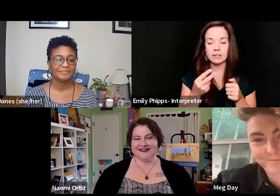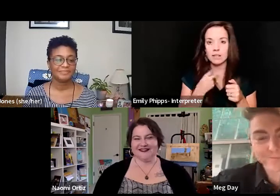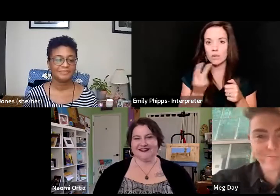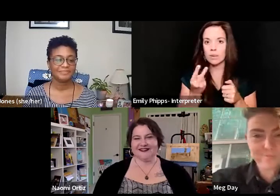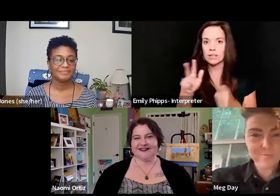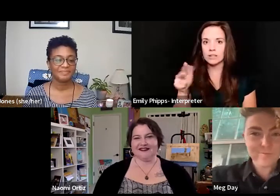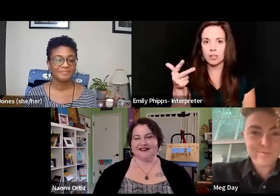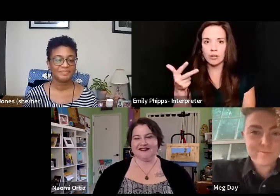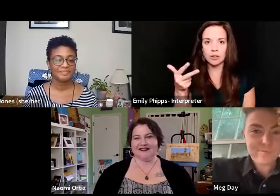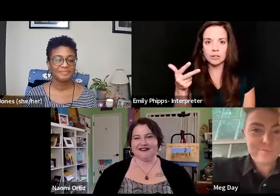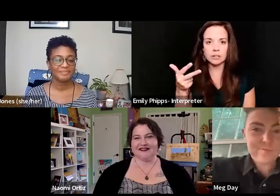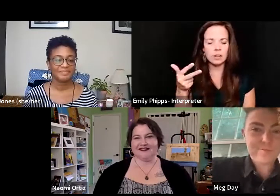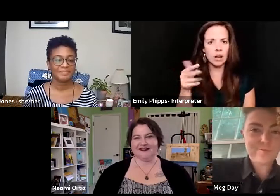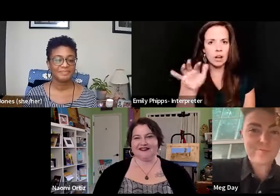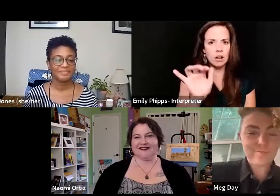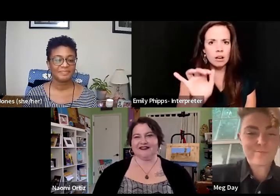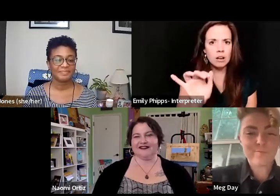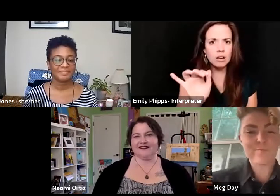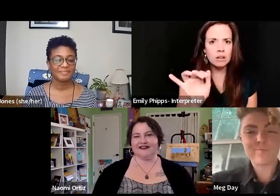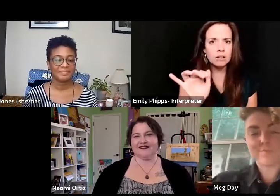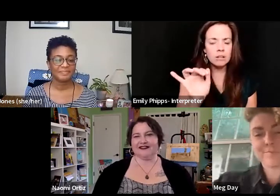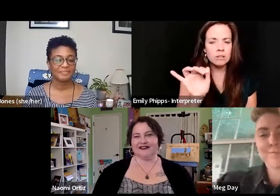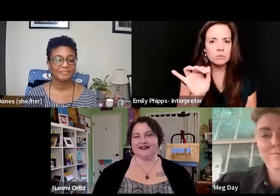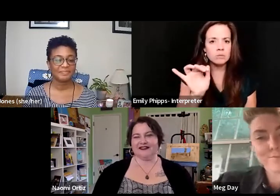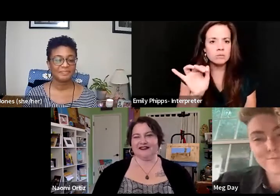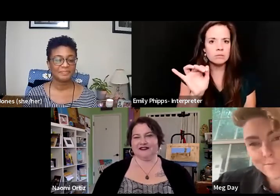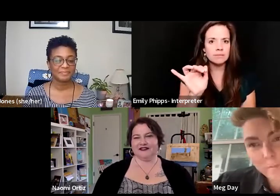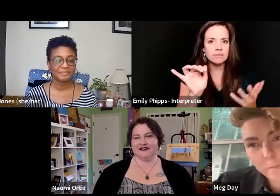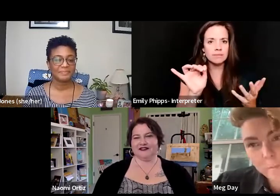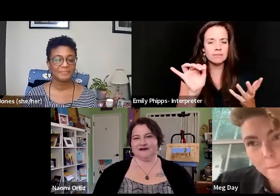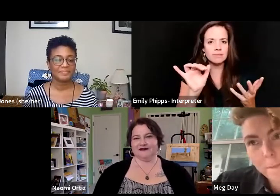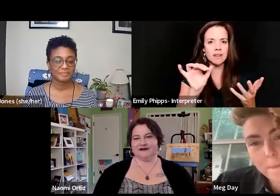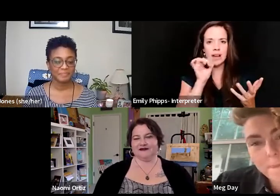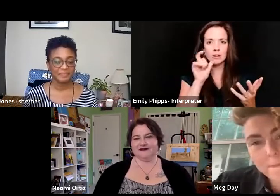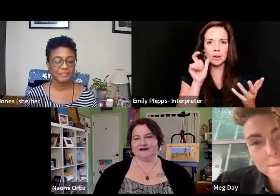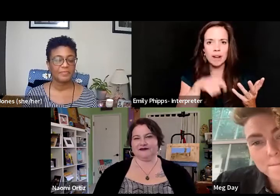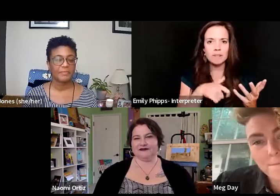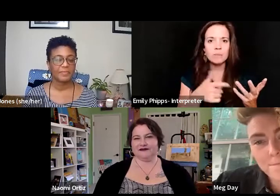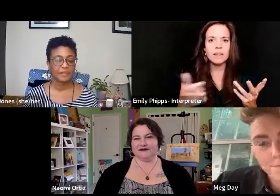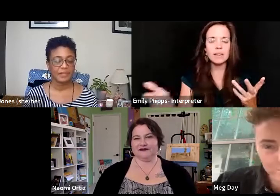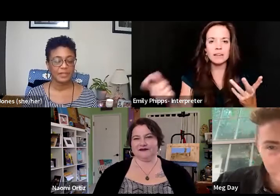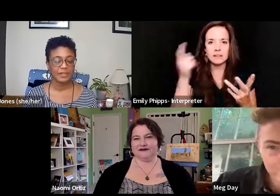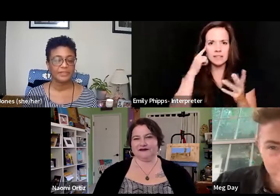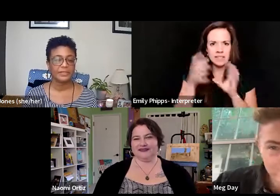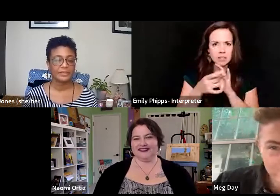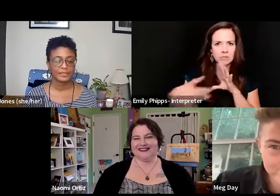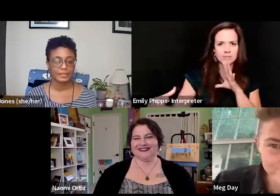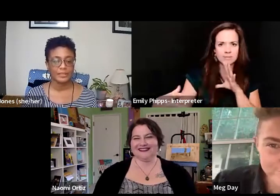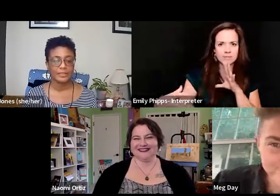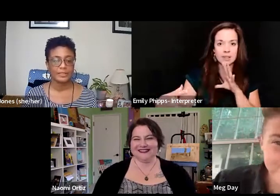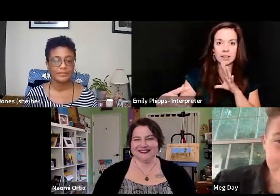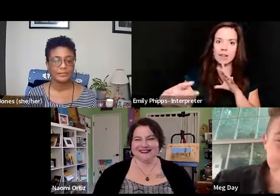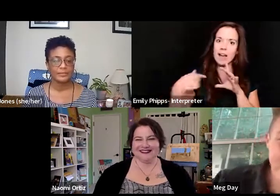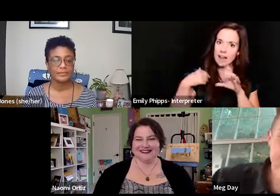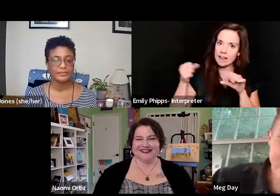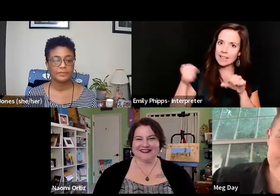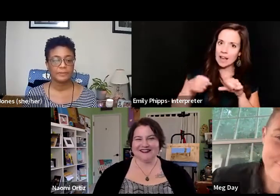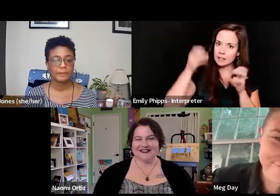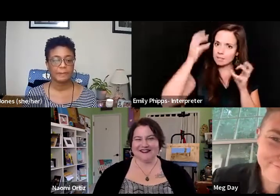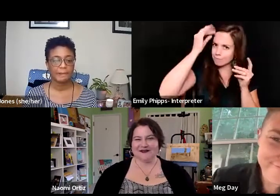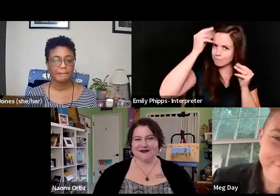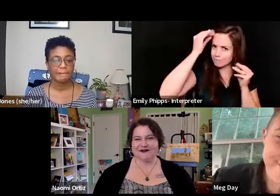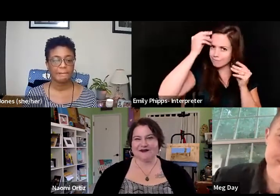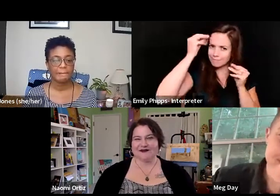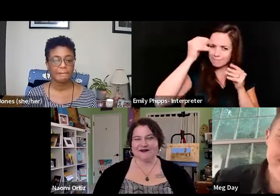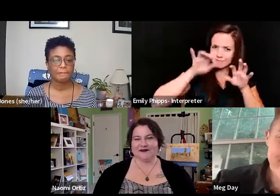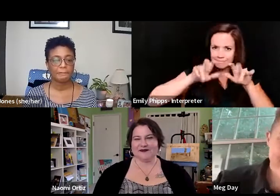And I was like, oh, I can actually not be just disassociated and uncomfortable and overwhelmed. I can actually, you know, bring my thoughts out with other